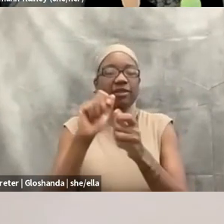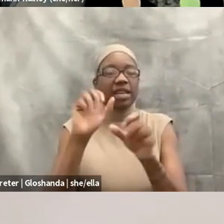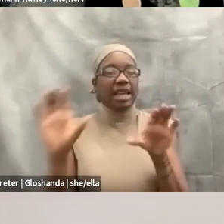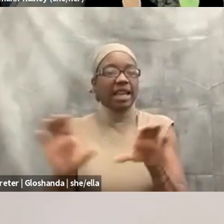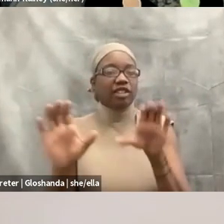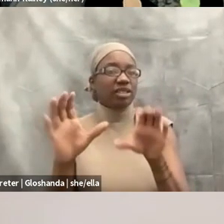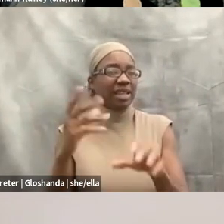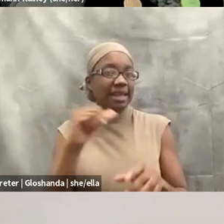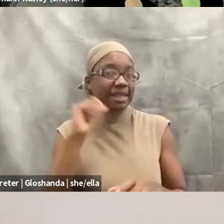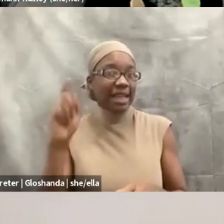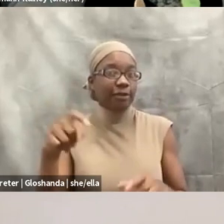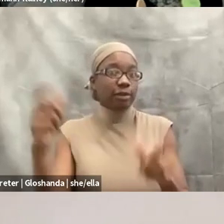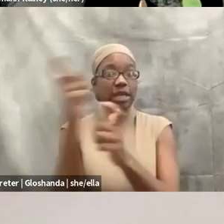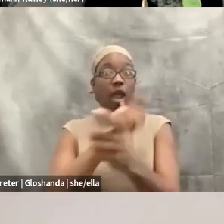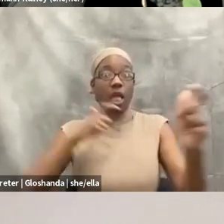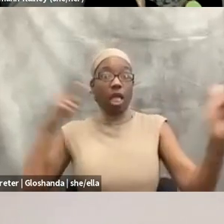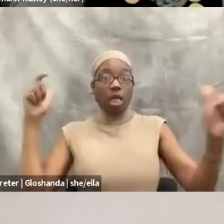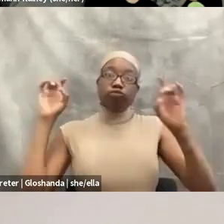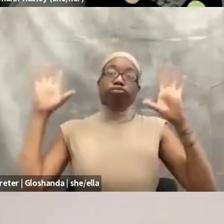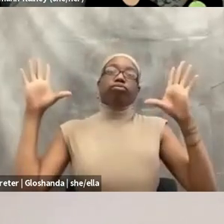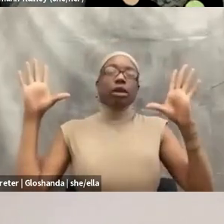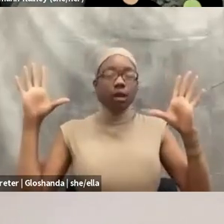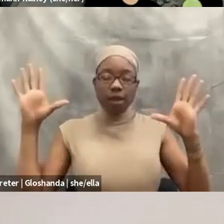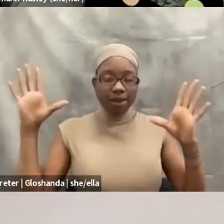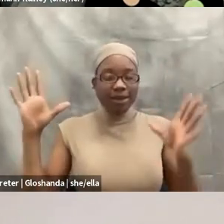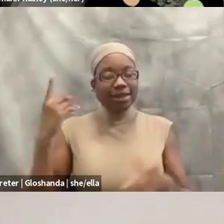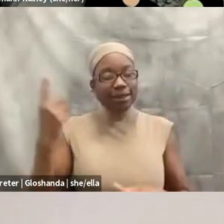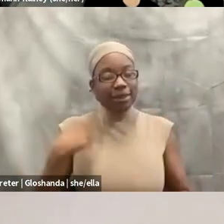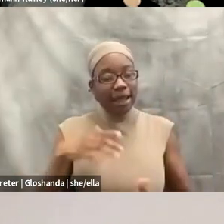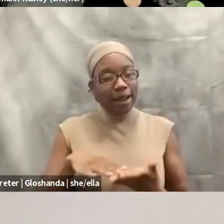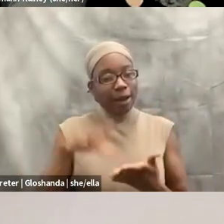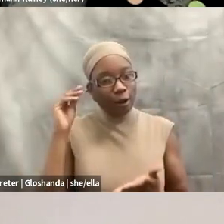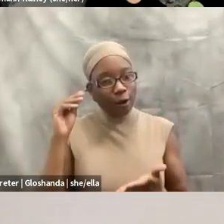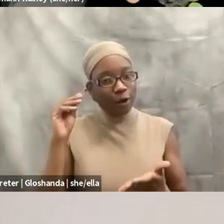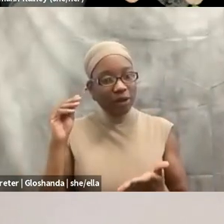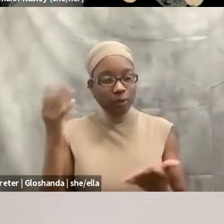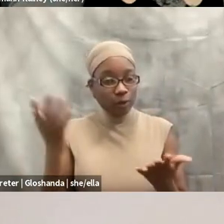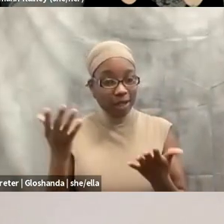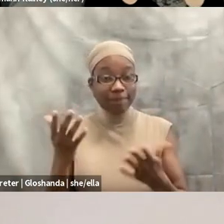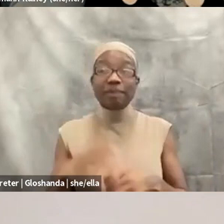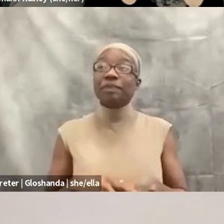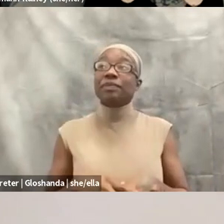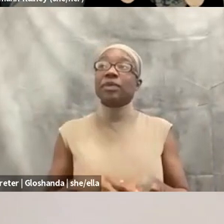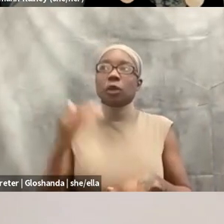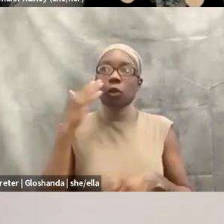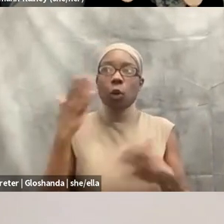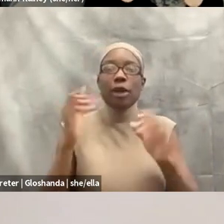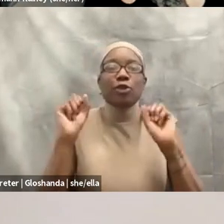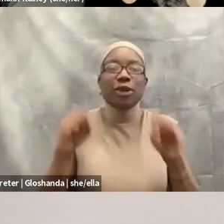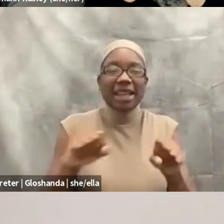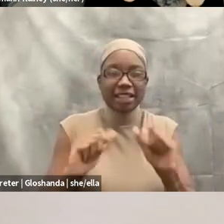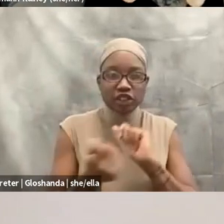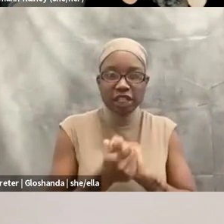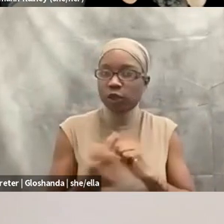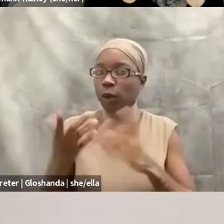grand. You know, I think something I learned is like, know what you know, what you can change and what you can't